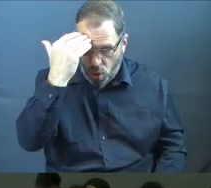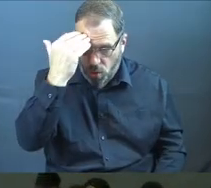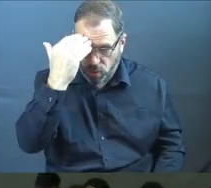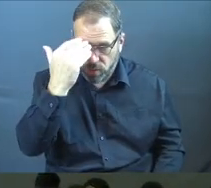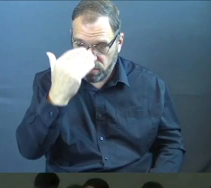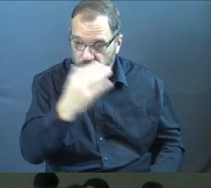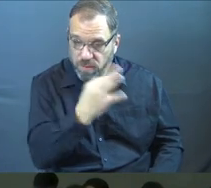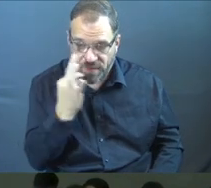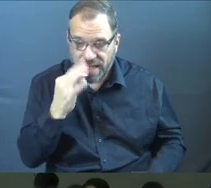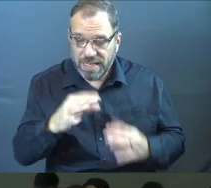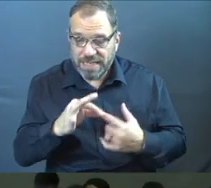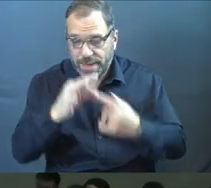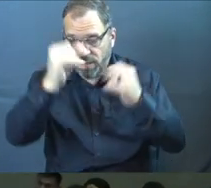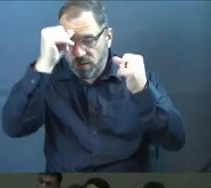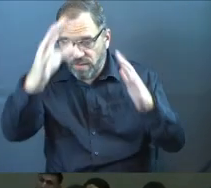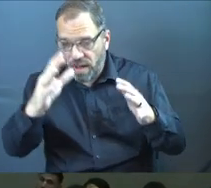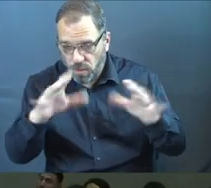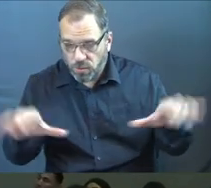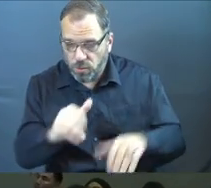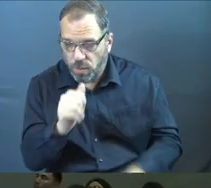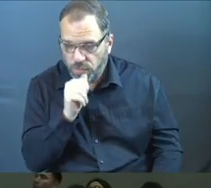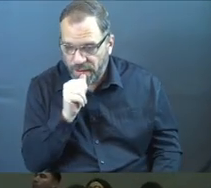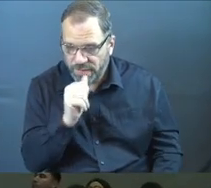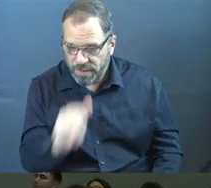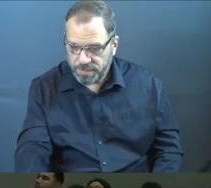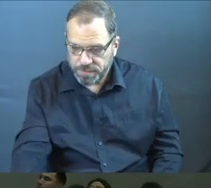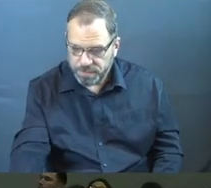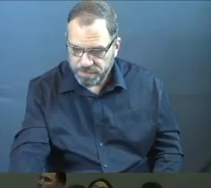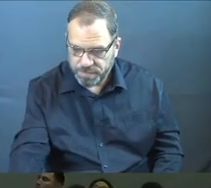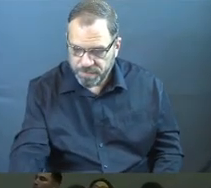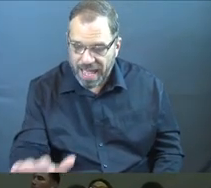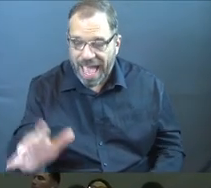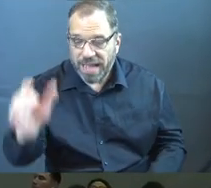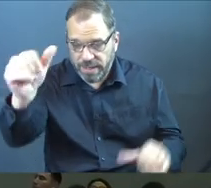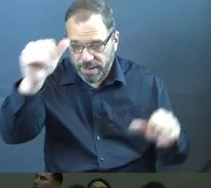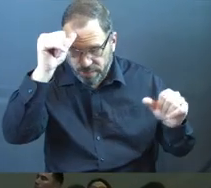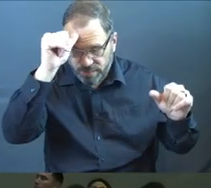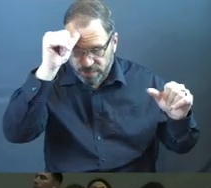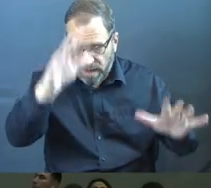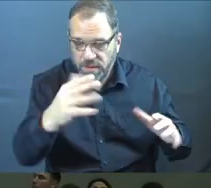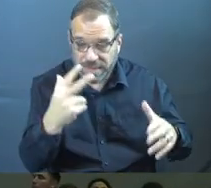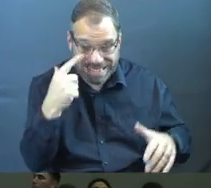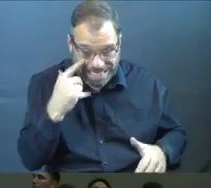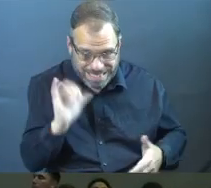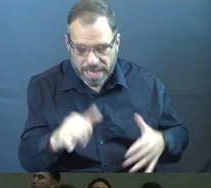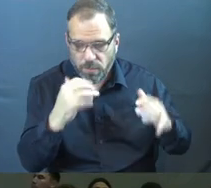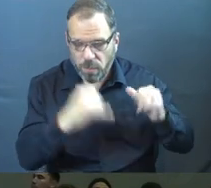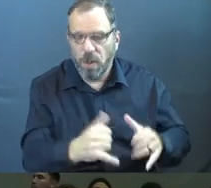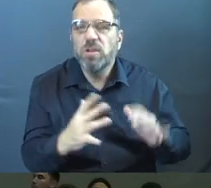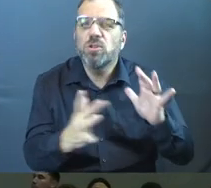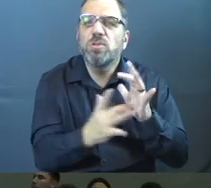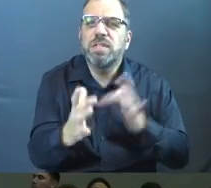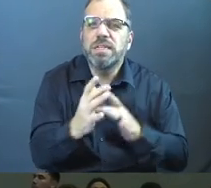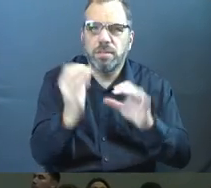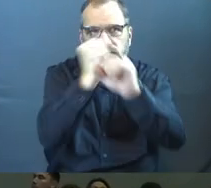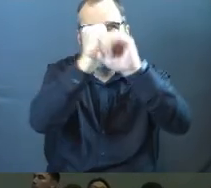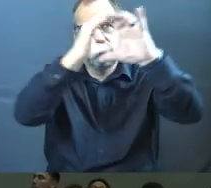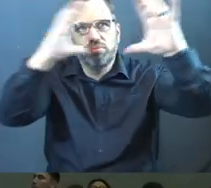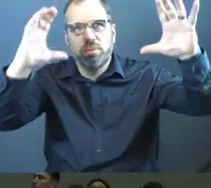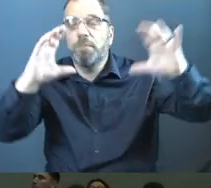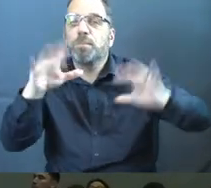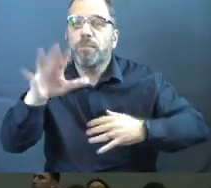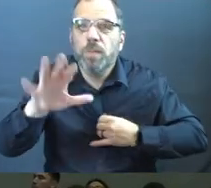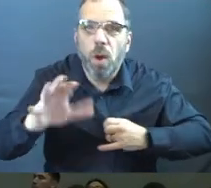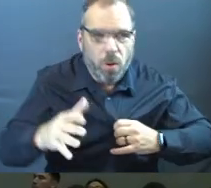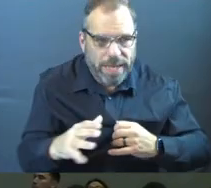your father who knows what you do in private and your father who sees everything will reward you, right? So Jesus gives this picture and he's like,